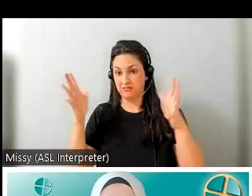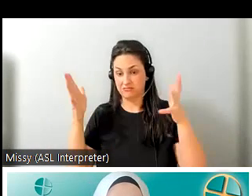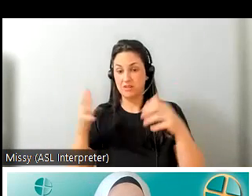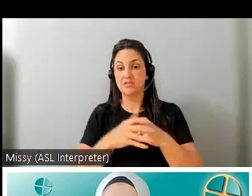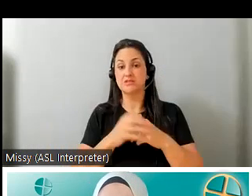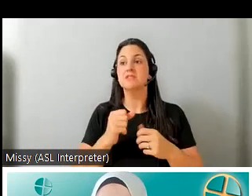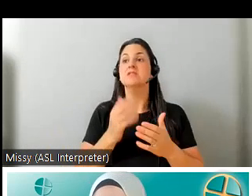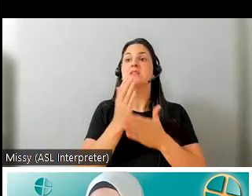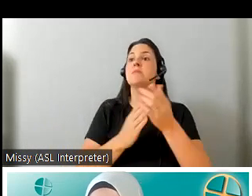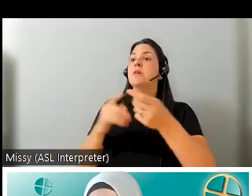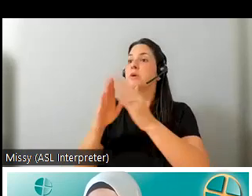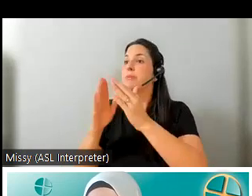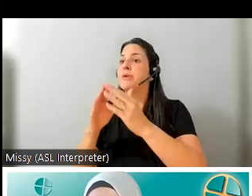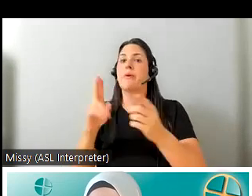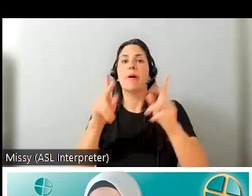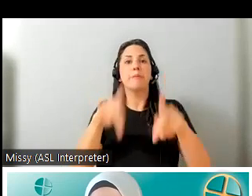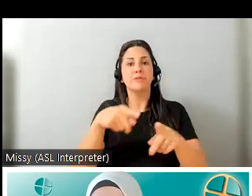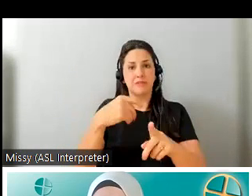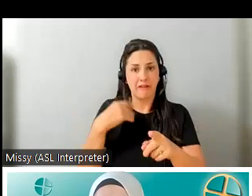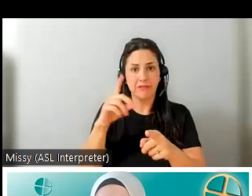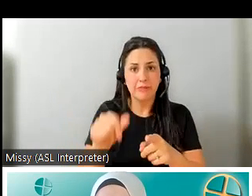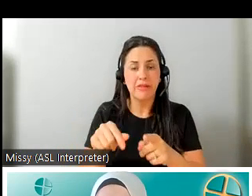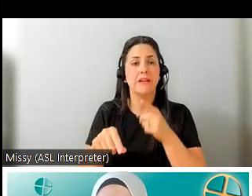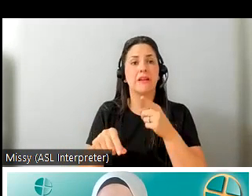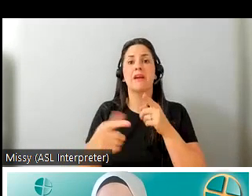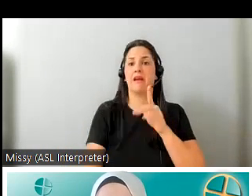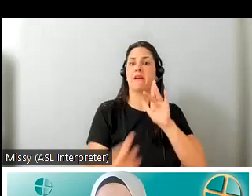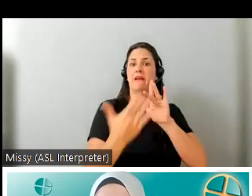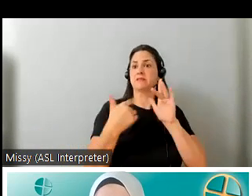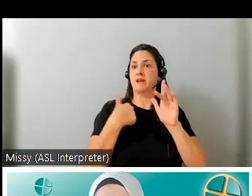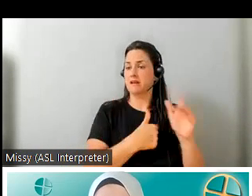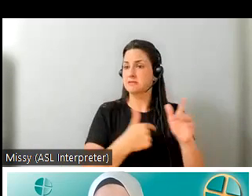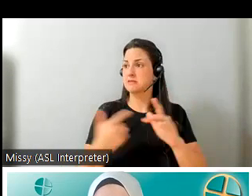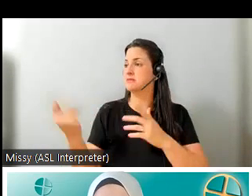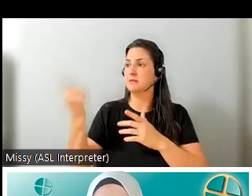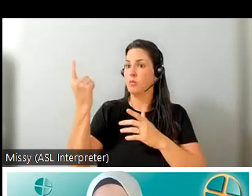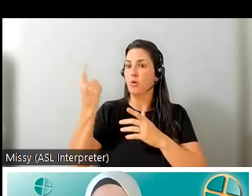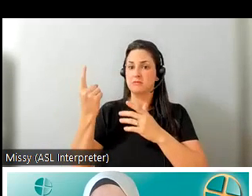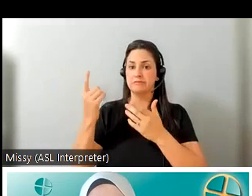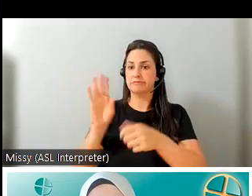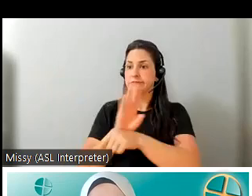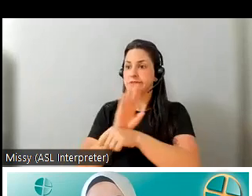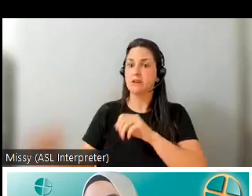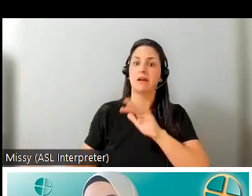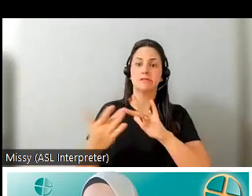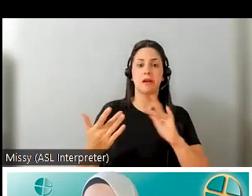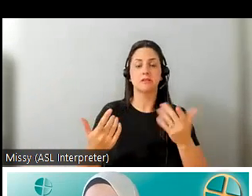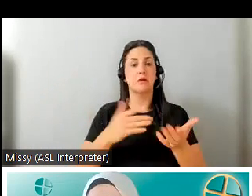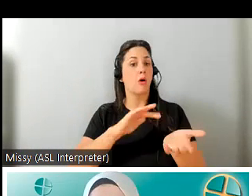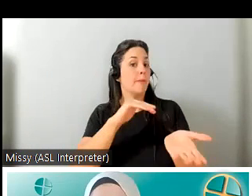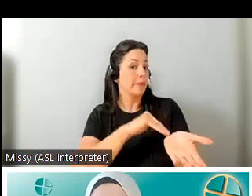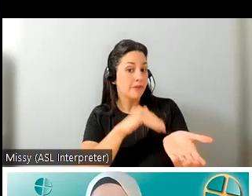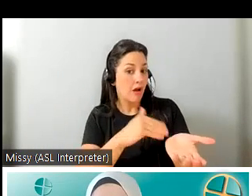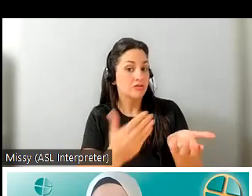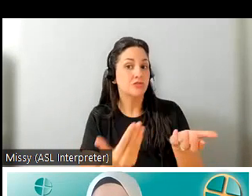an individual with a disability themselves who directly contacts us or their um medical doctor